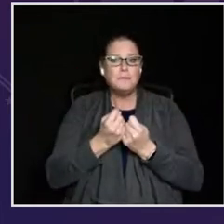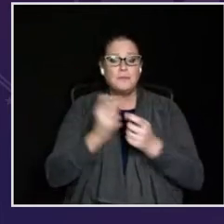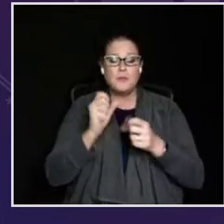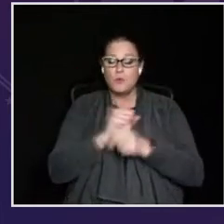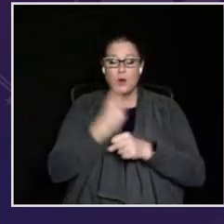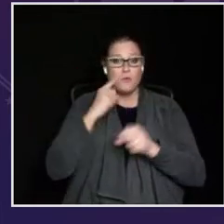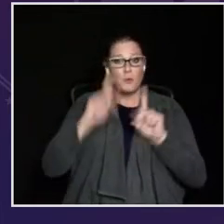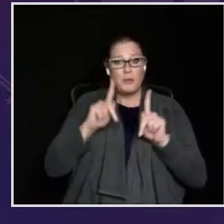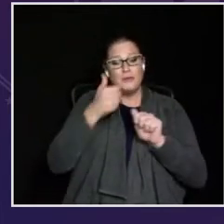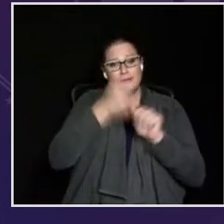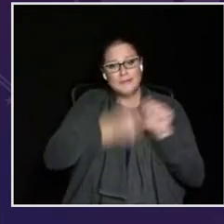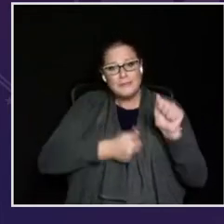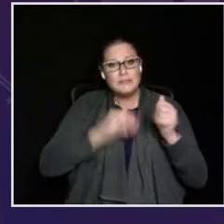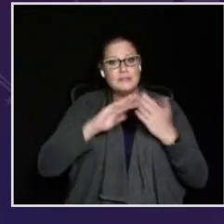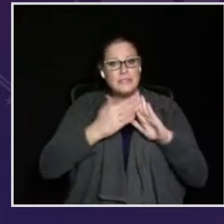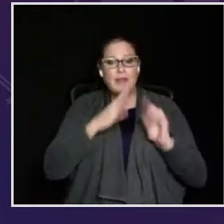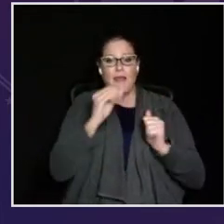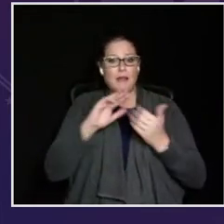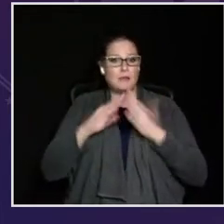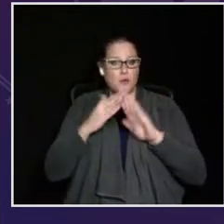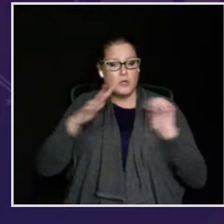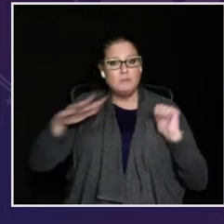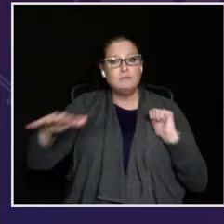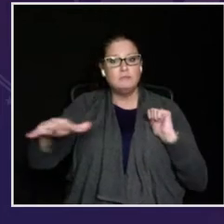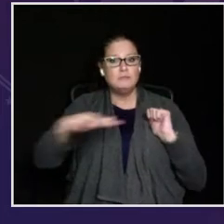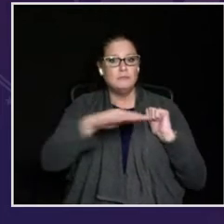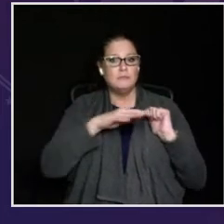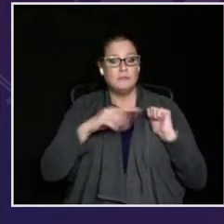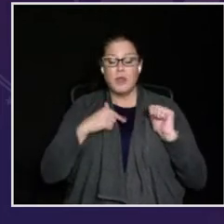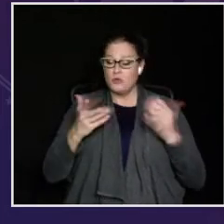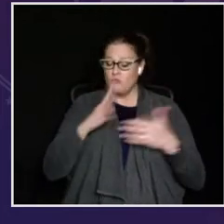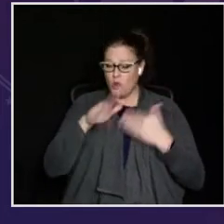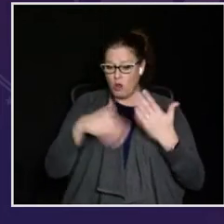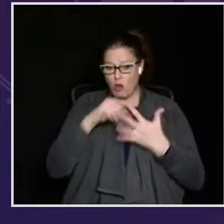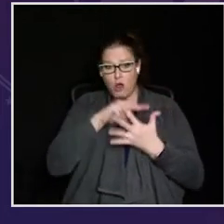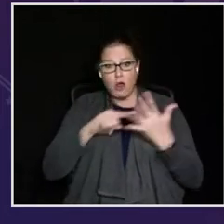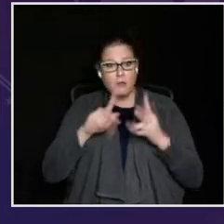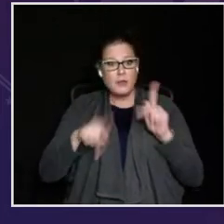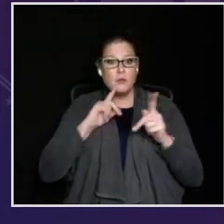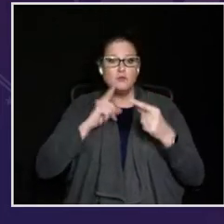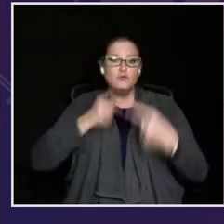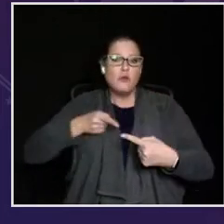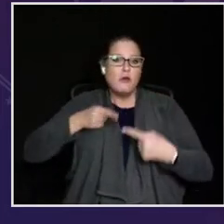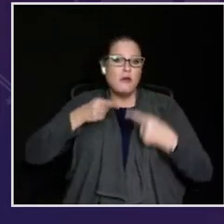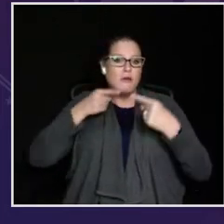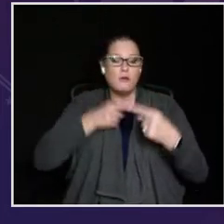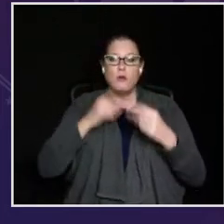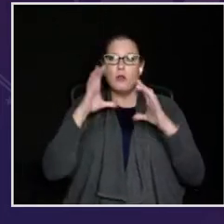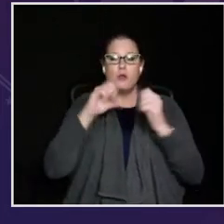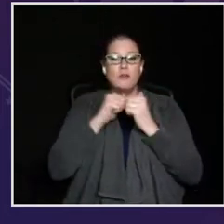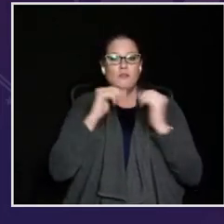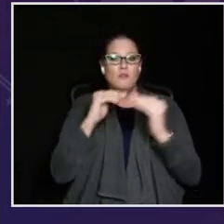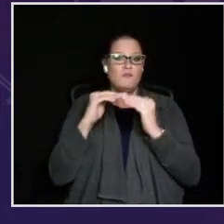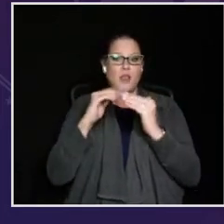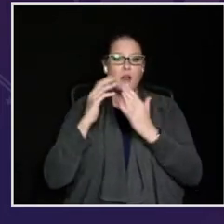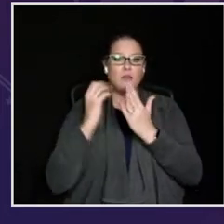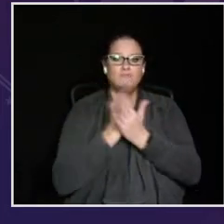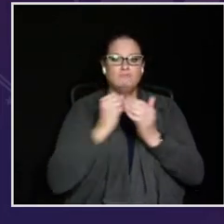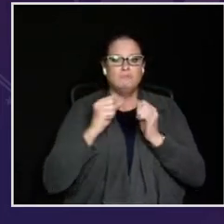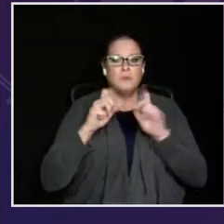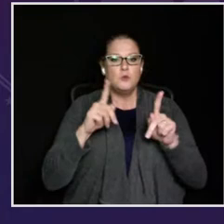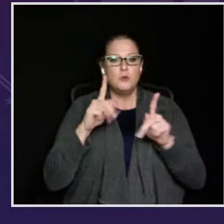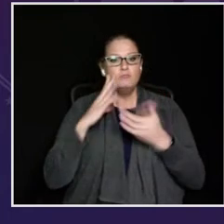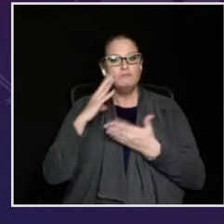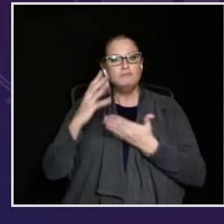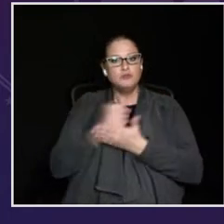join this remarkable team and work on behalf of people in every city and community to serve all those